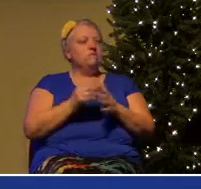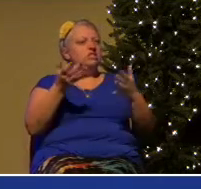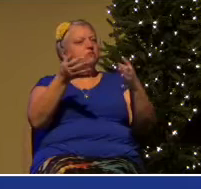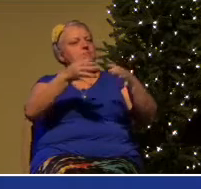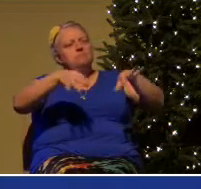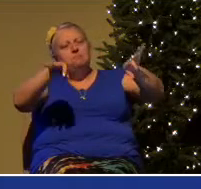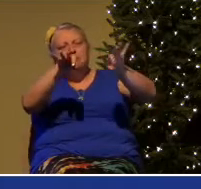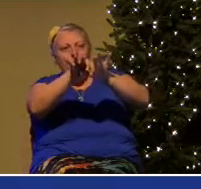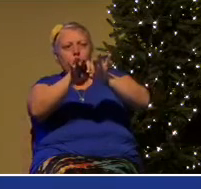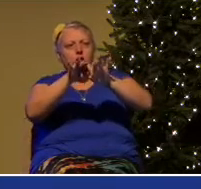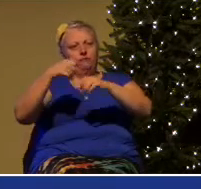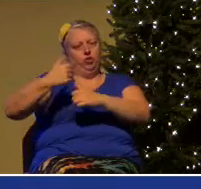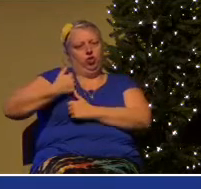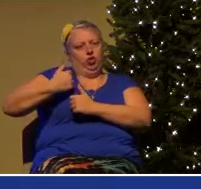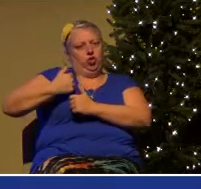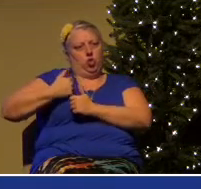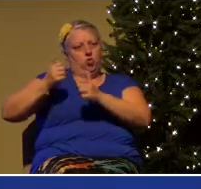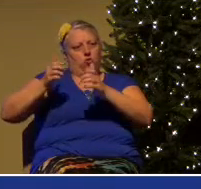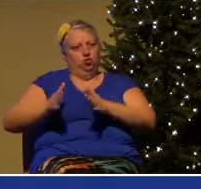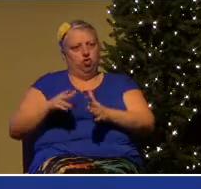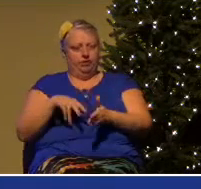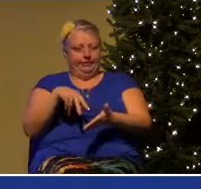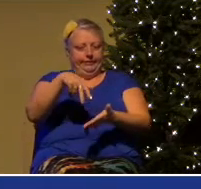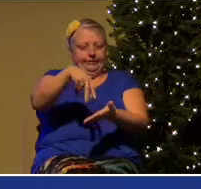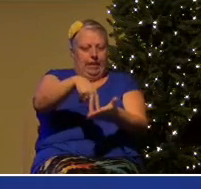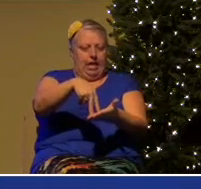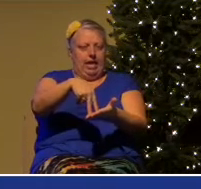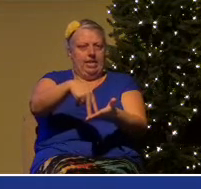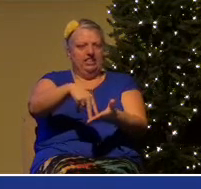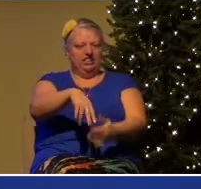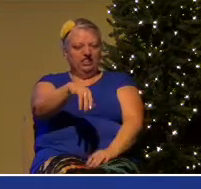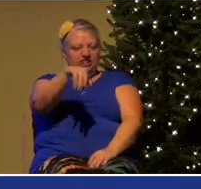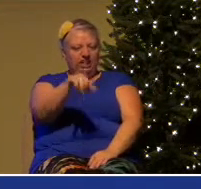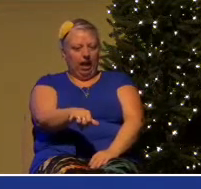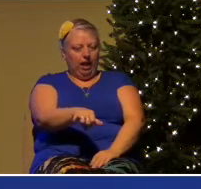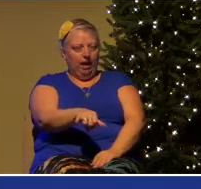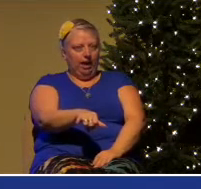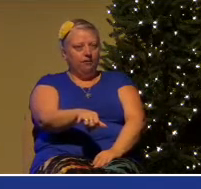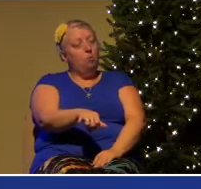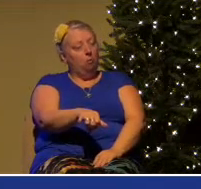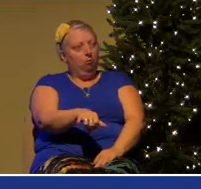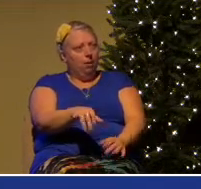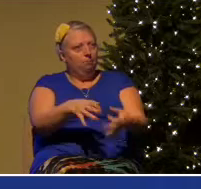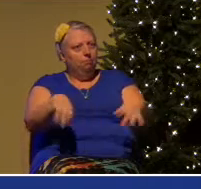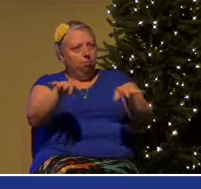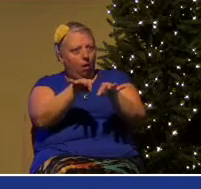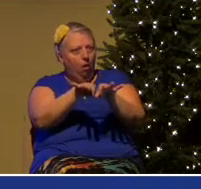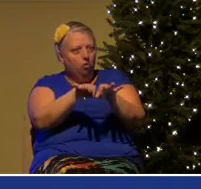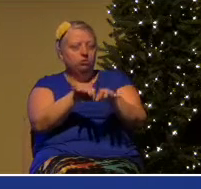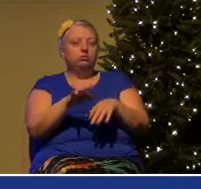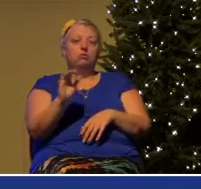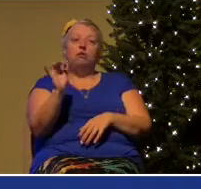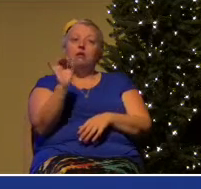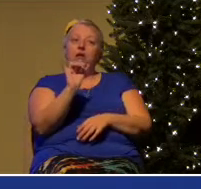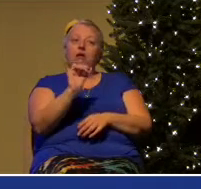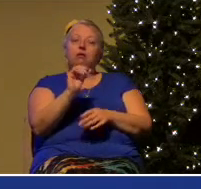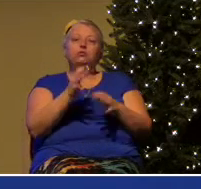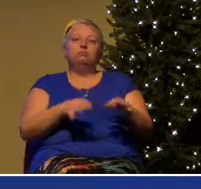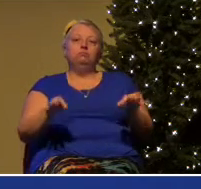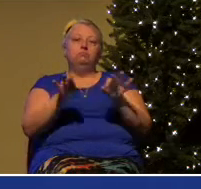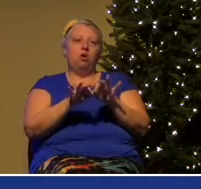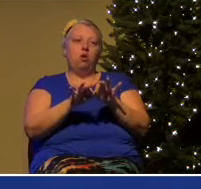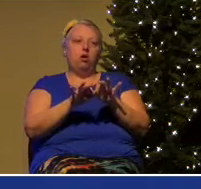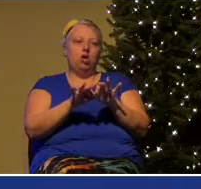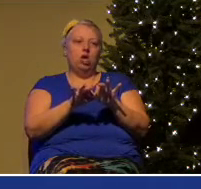soldier to stand firm and hold his ground, it is equally important that he be